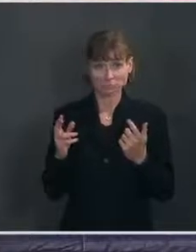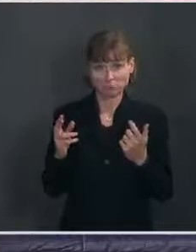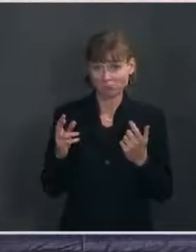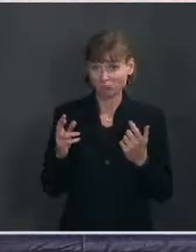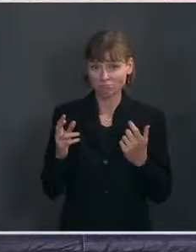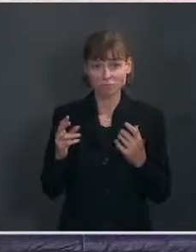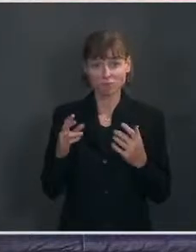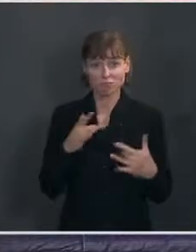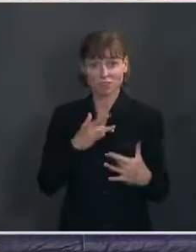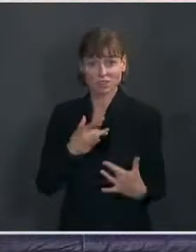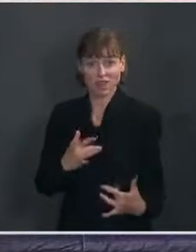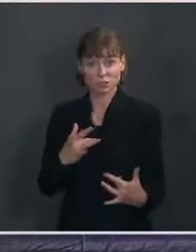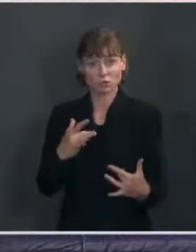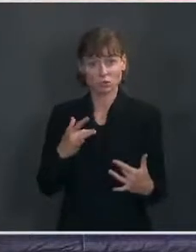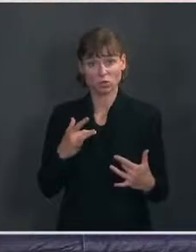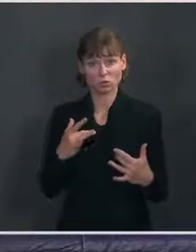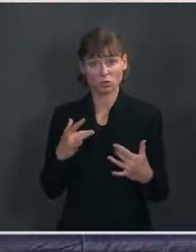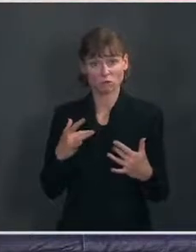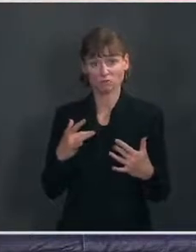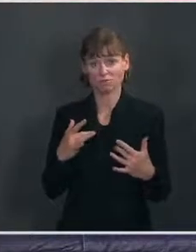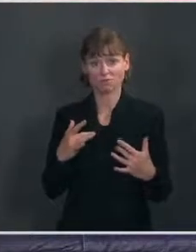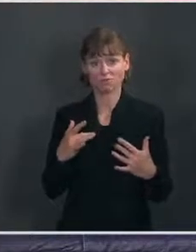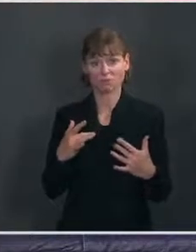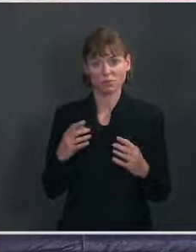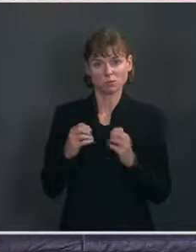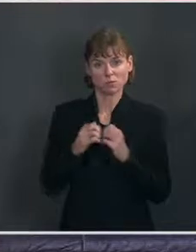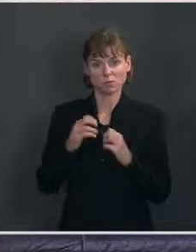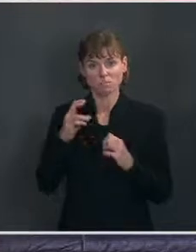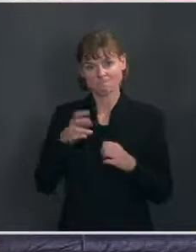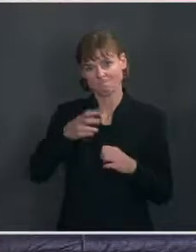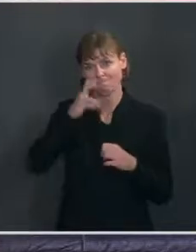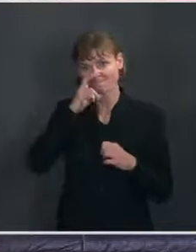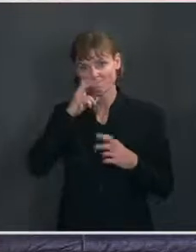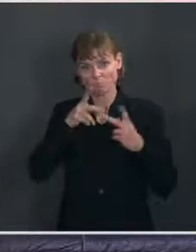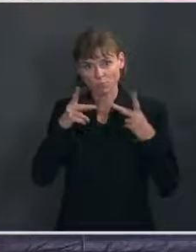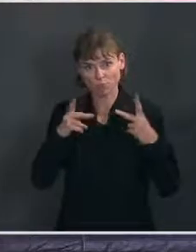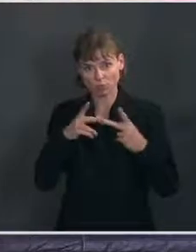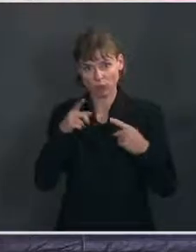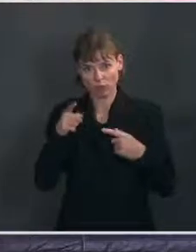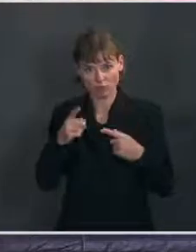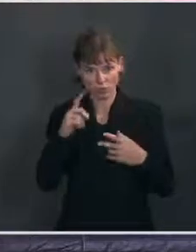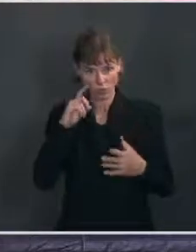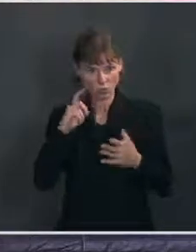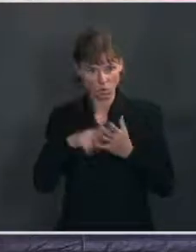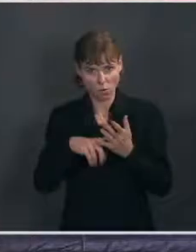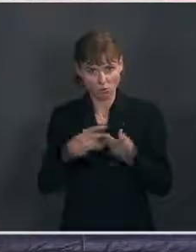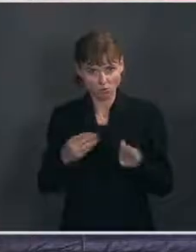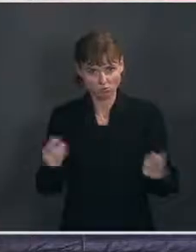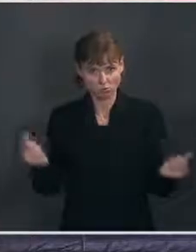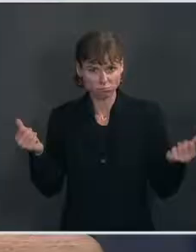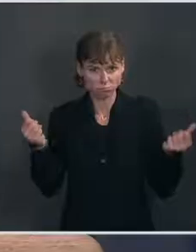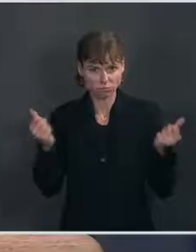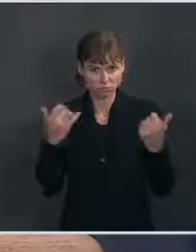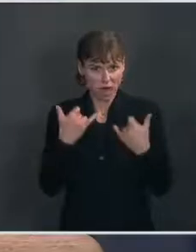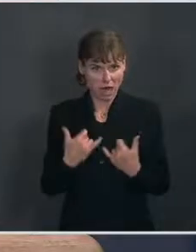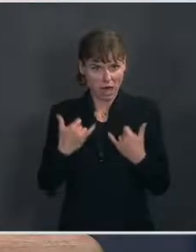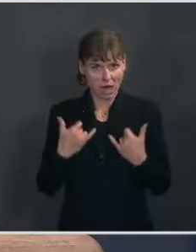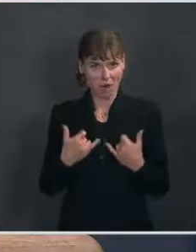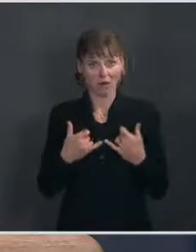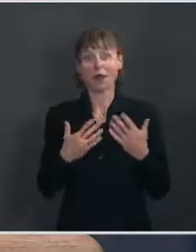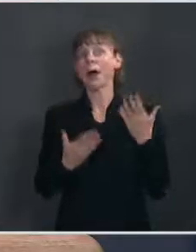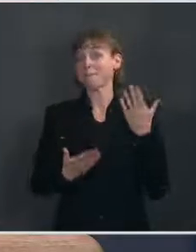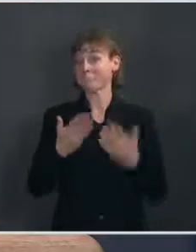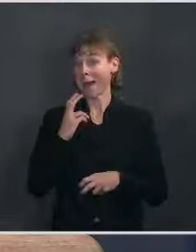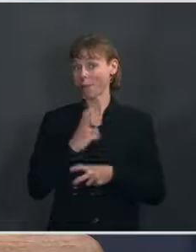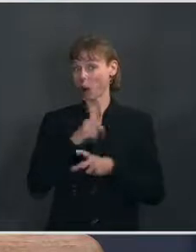more inclined to take a harder position. I wonder if that's been anything that you guys have thought about or kind of considered. Ms. This may be hard to